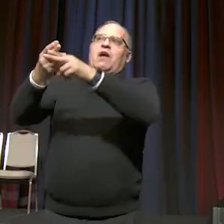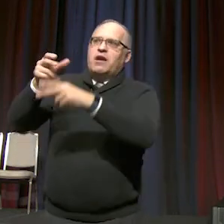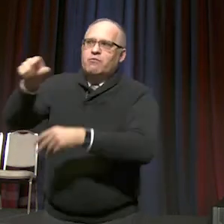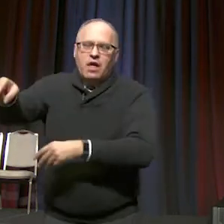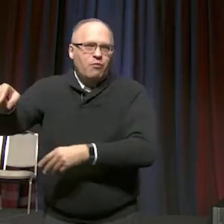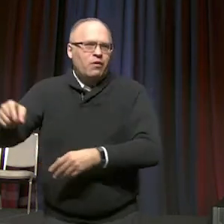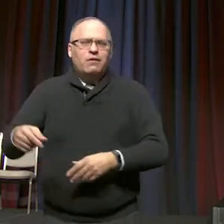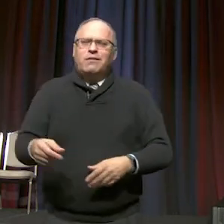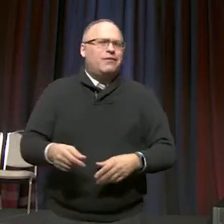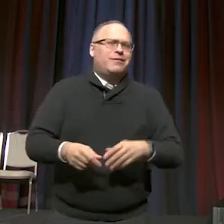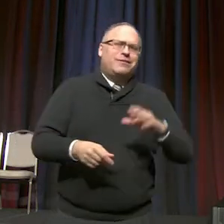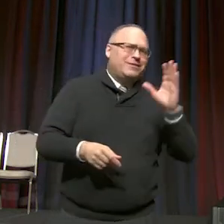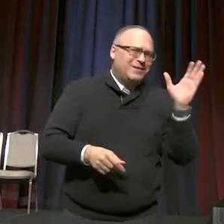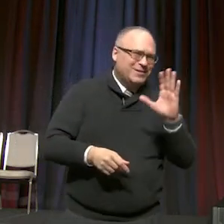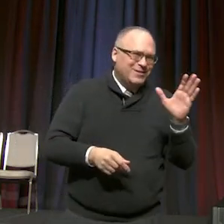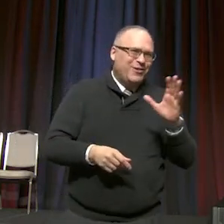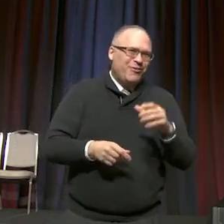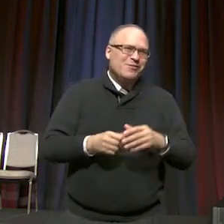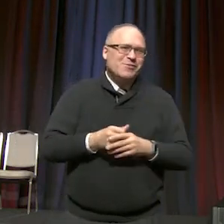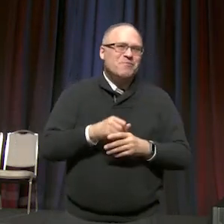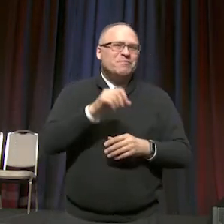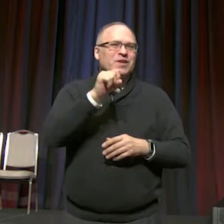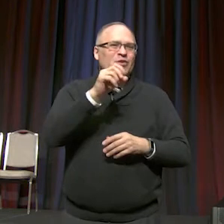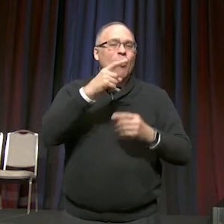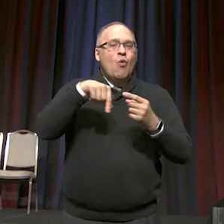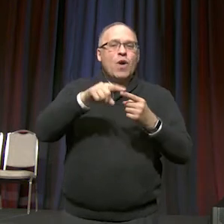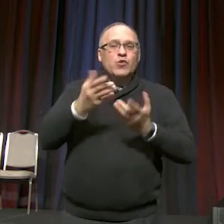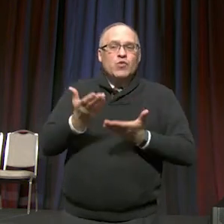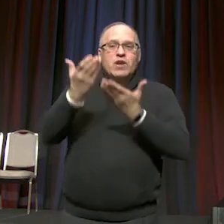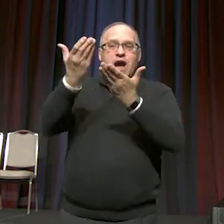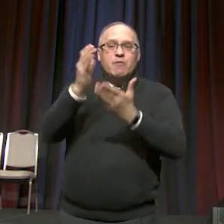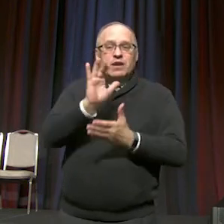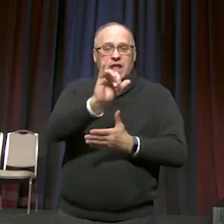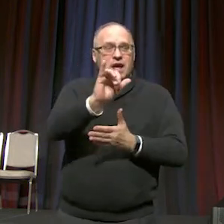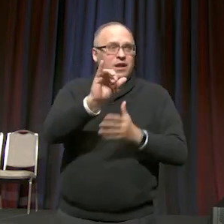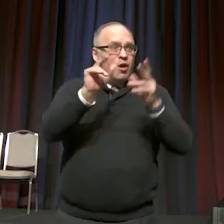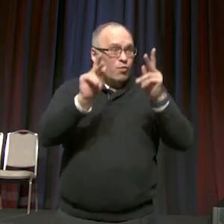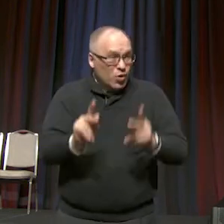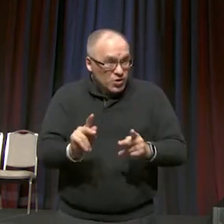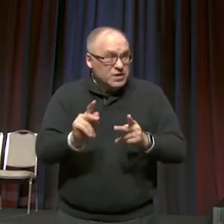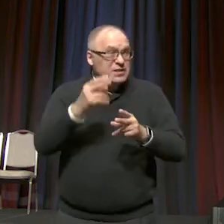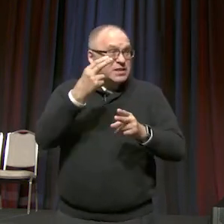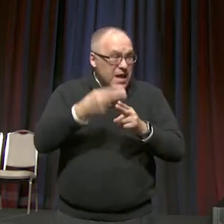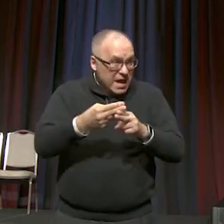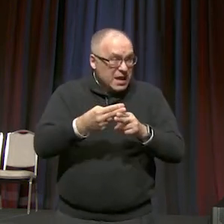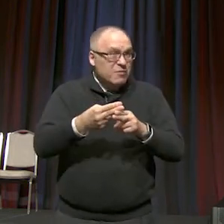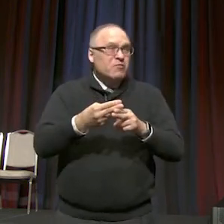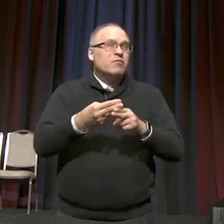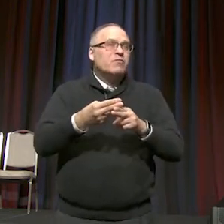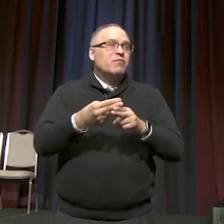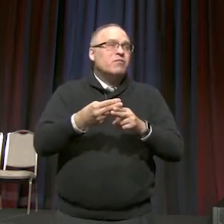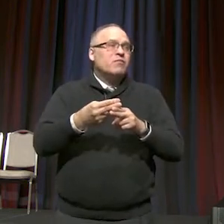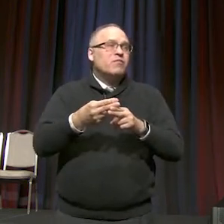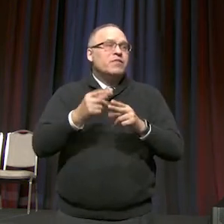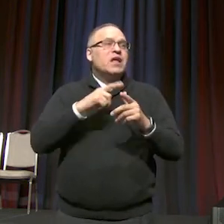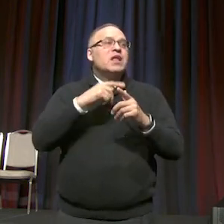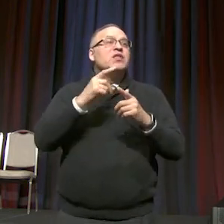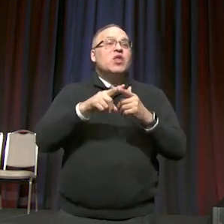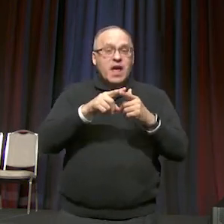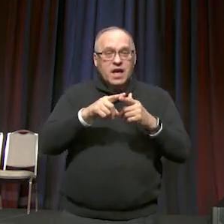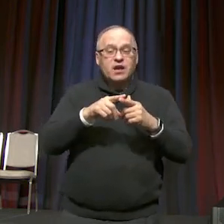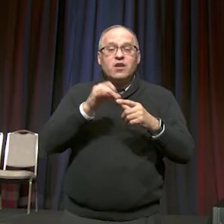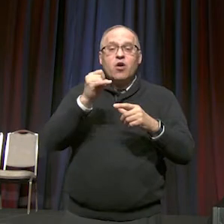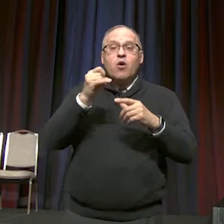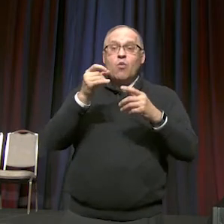And once you've nominated that person, go immediately to the front and